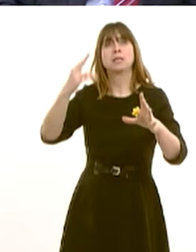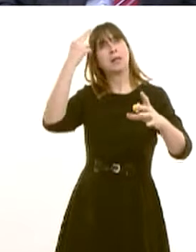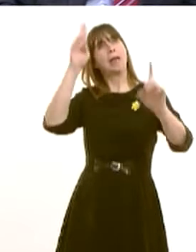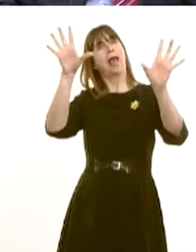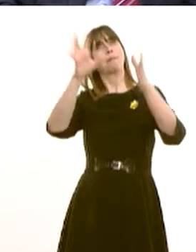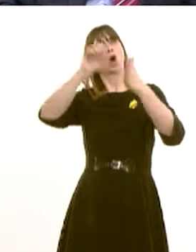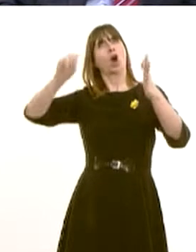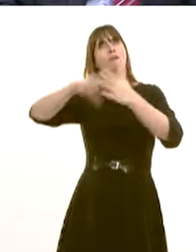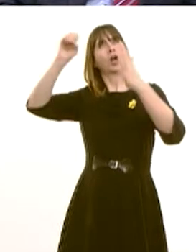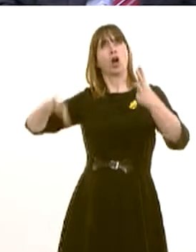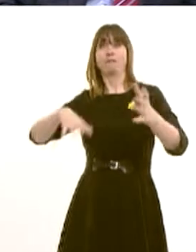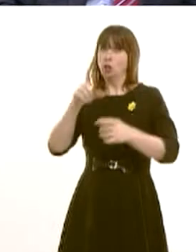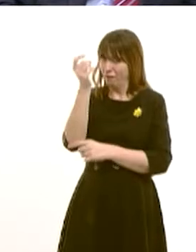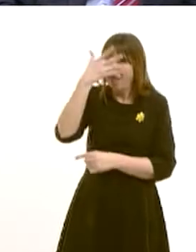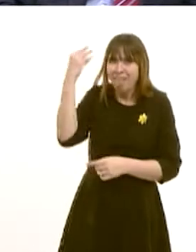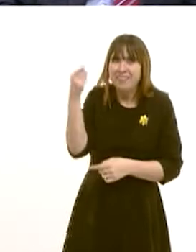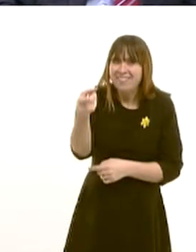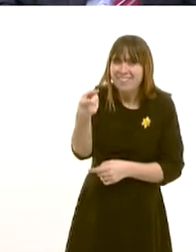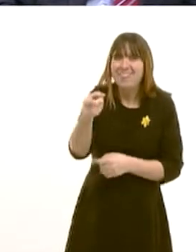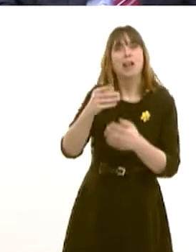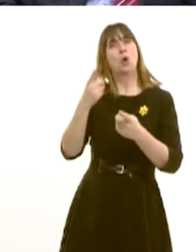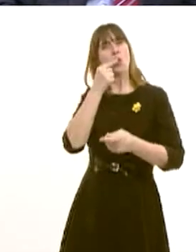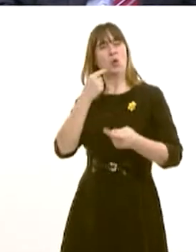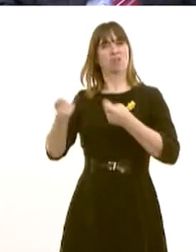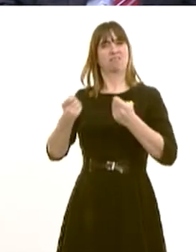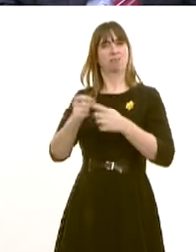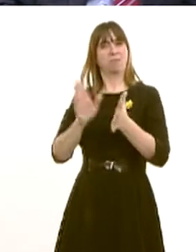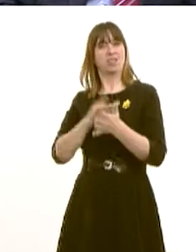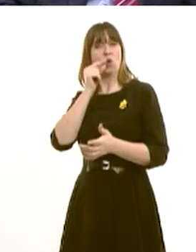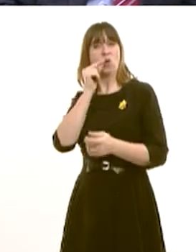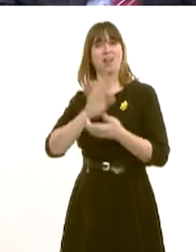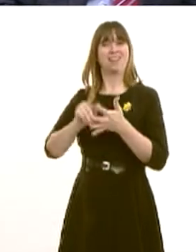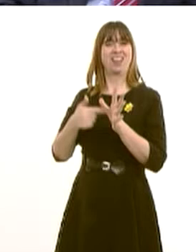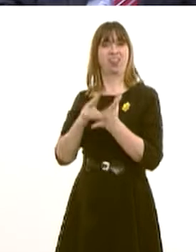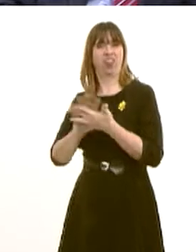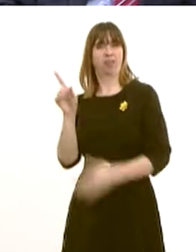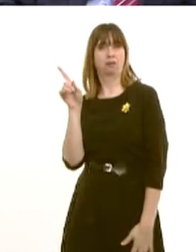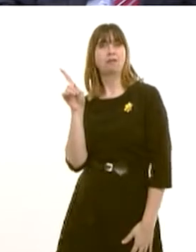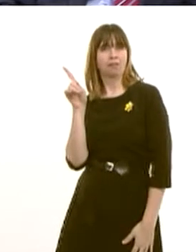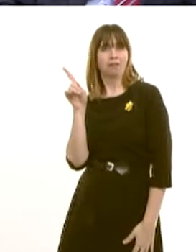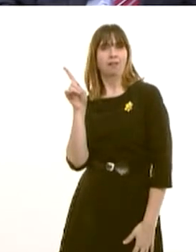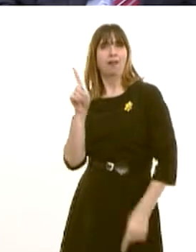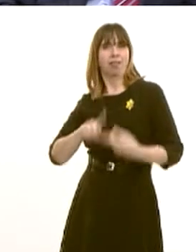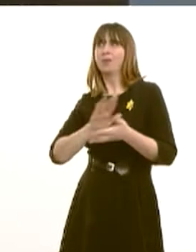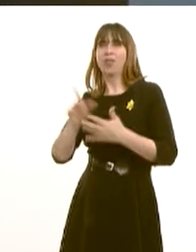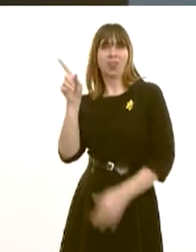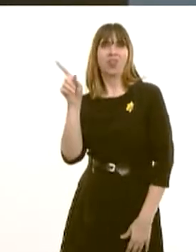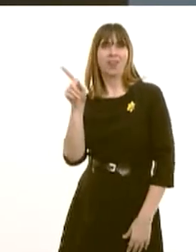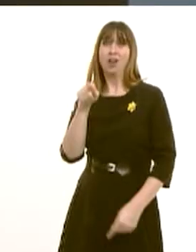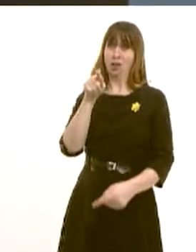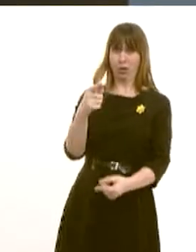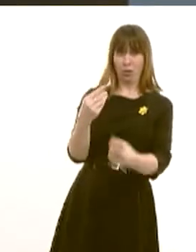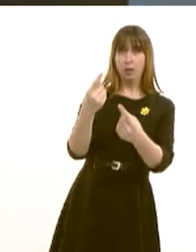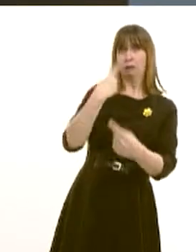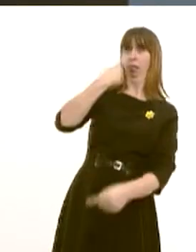how he accuses us of doing the same thing. He's forgotten that, that it was the Heath Government who actually took that forward, under the local government act. So, we're going to take any lessons from the Conservative